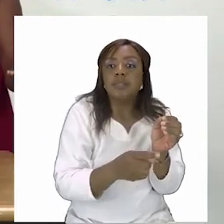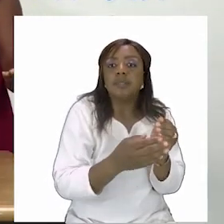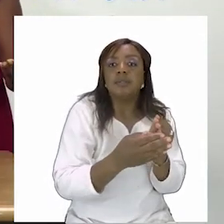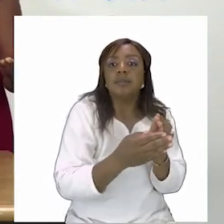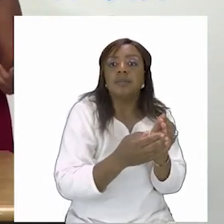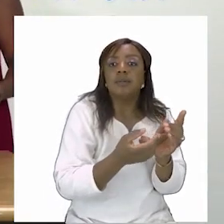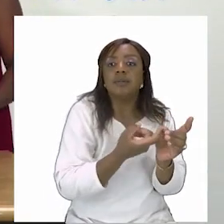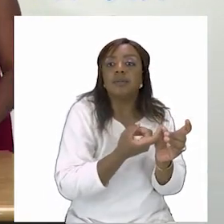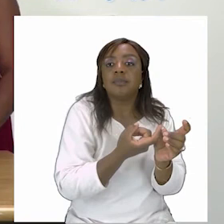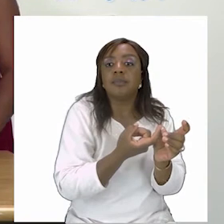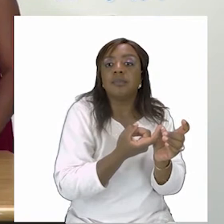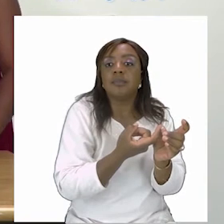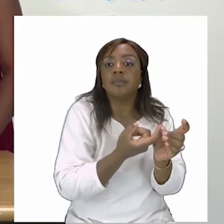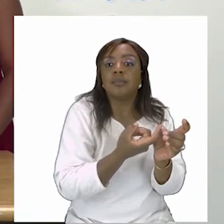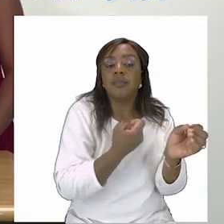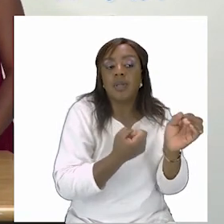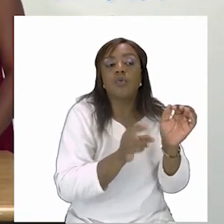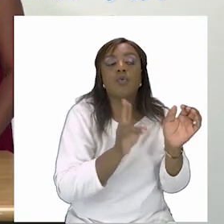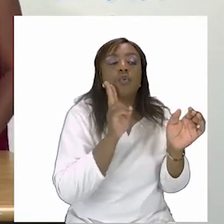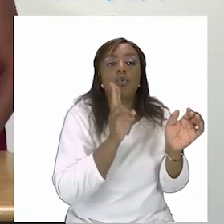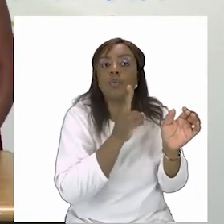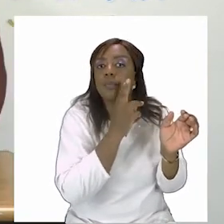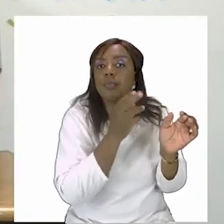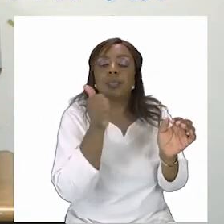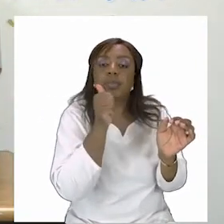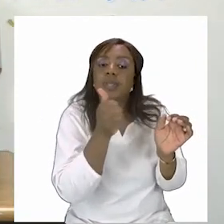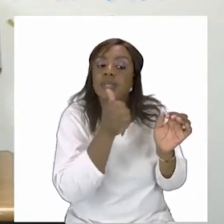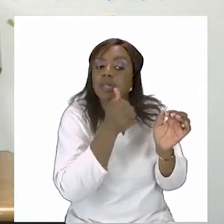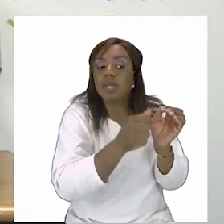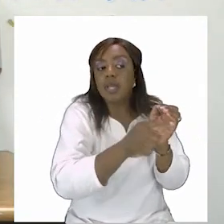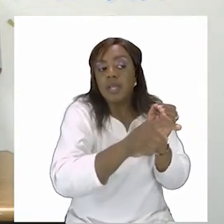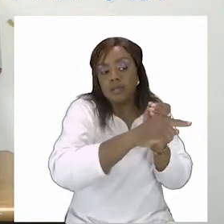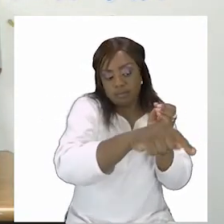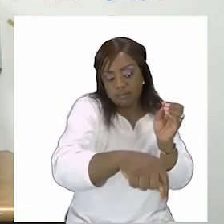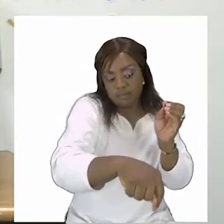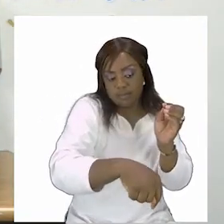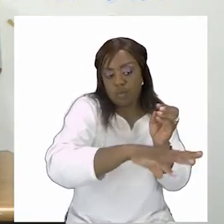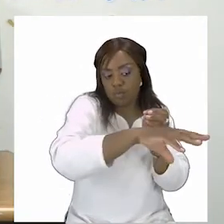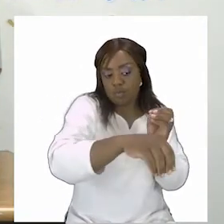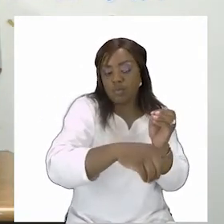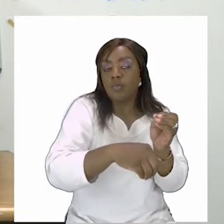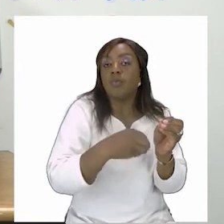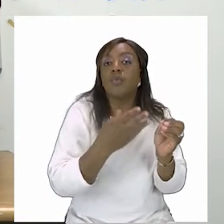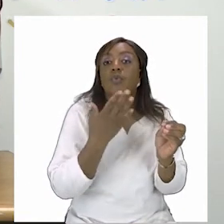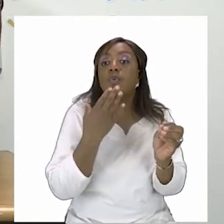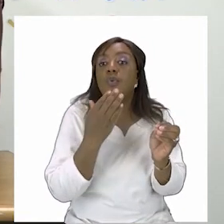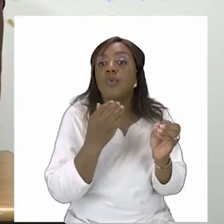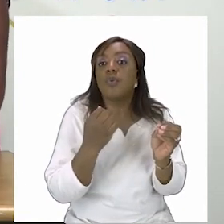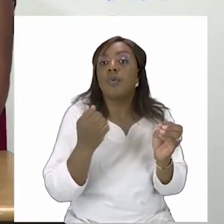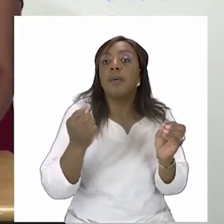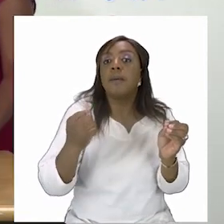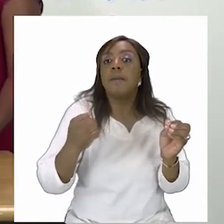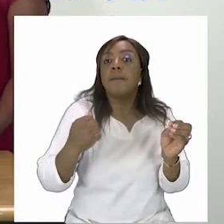extended and part of our extended family is grandfather grandmother